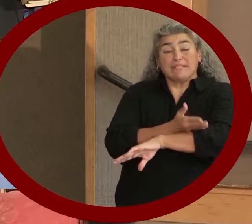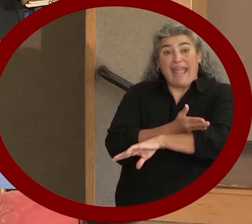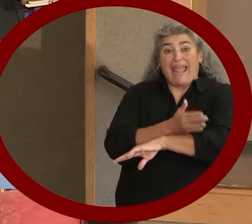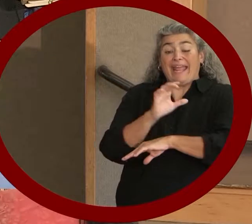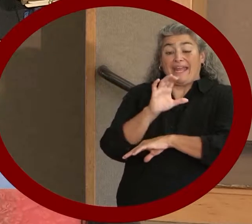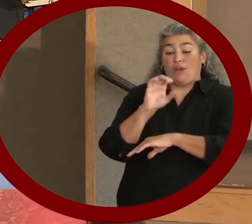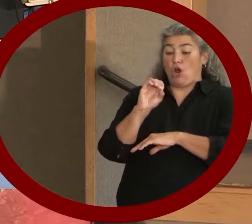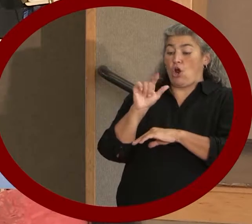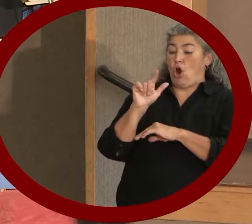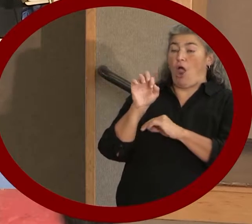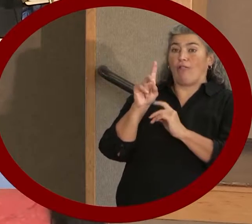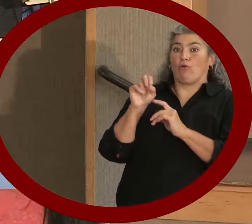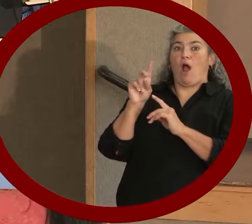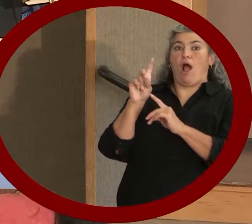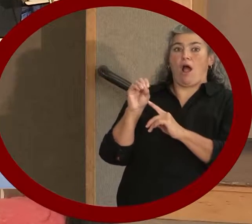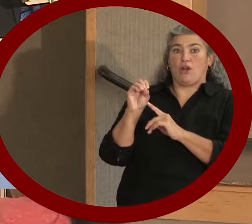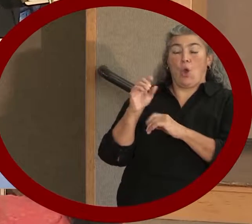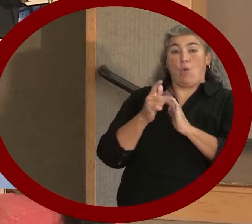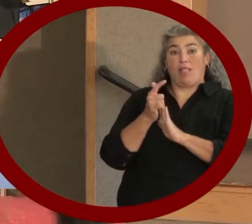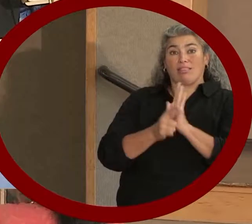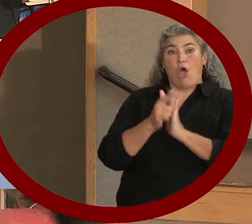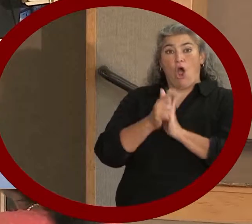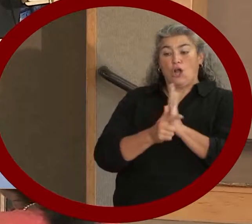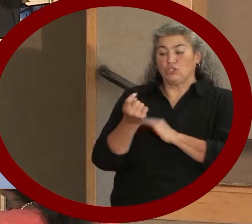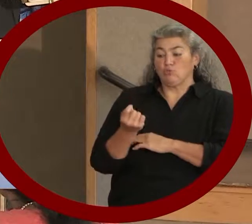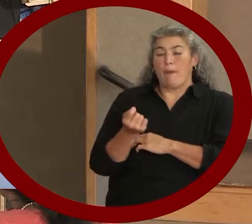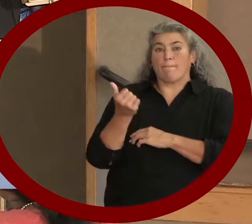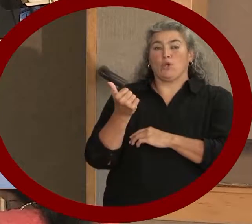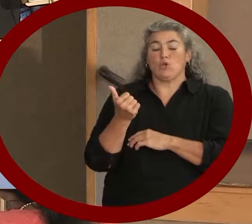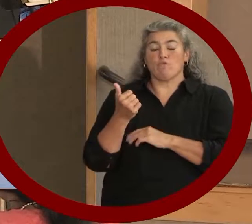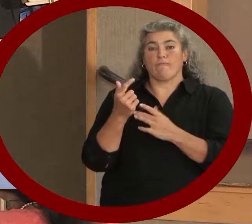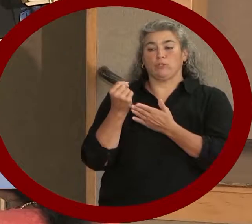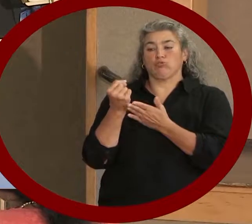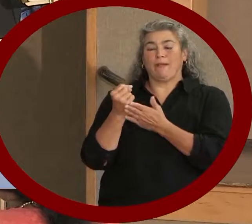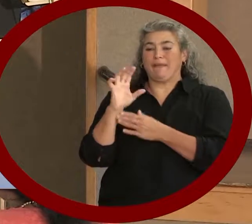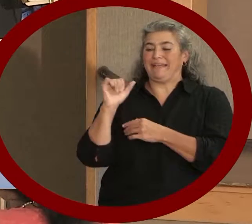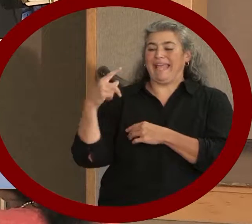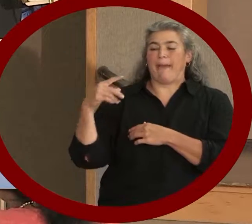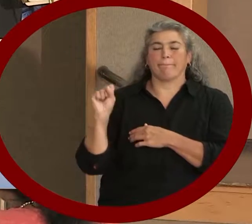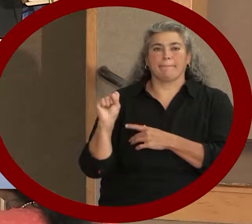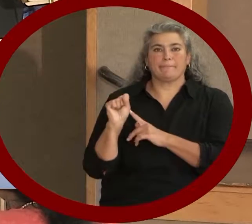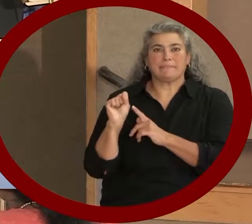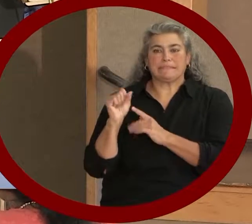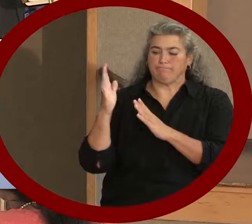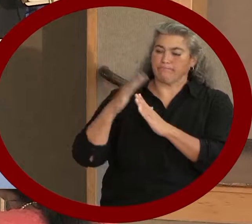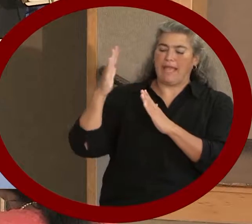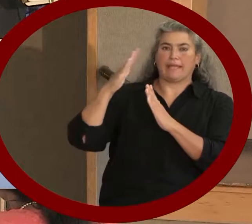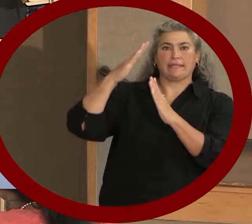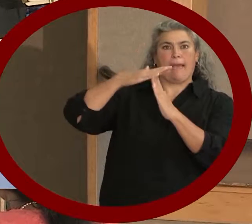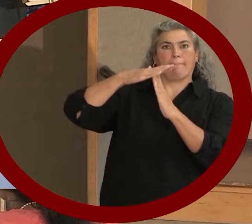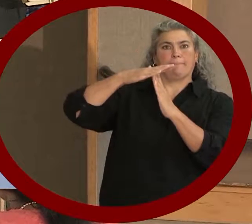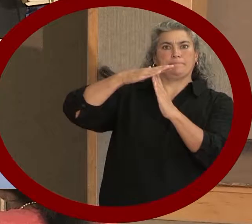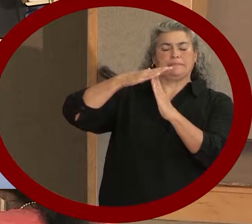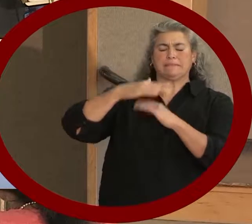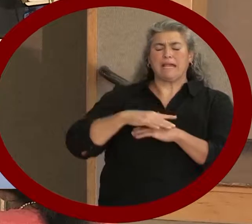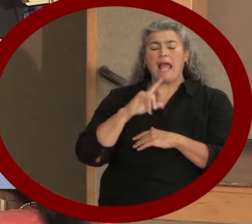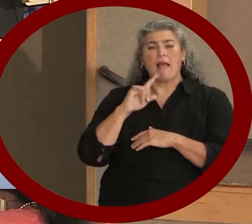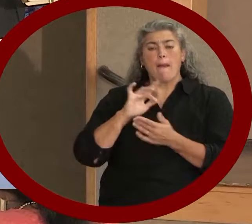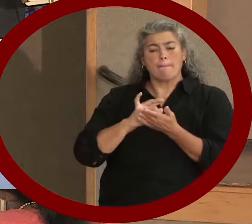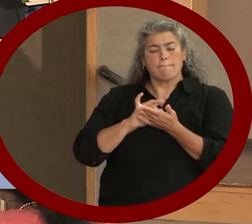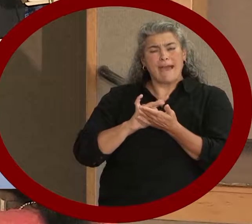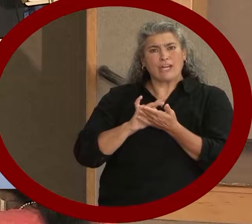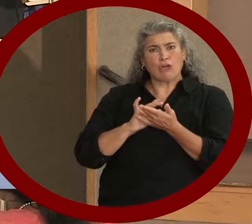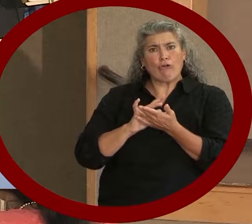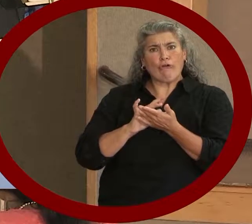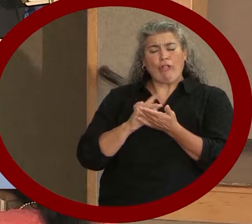behavior analysis treatment caps. This process was critical so children with autism could have access to medically necessary levels